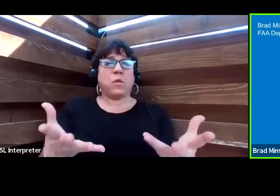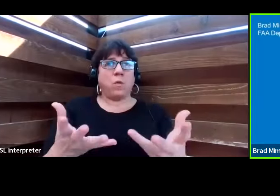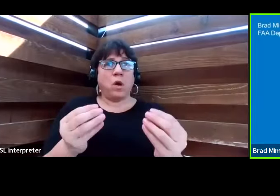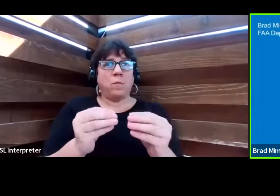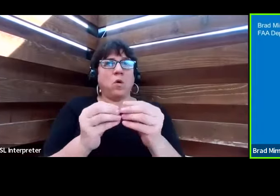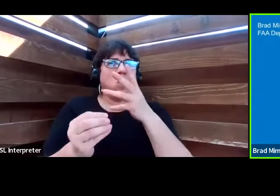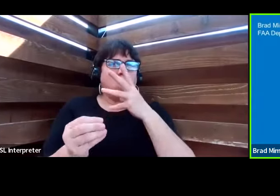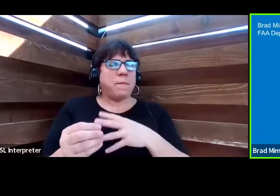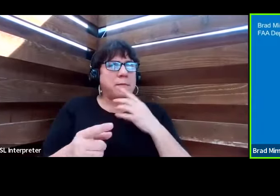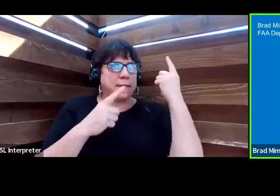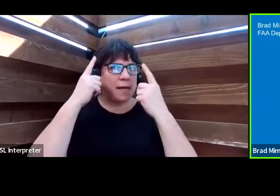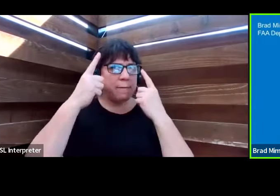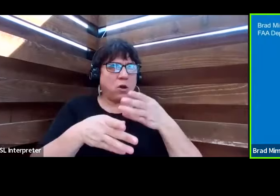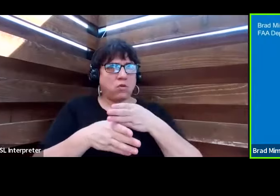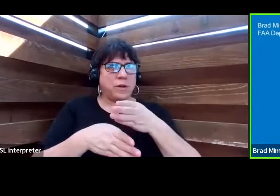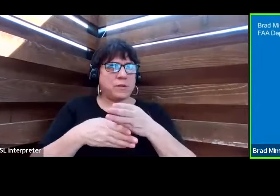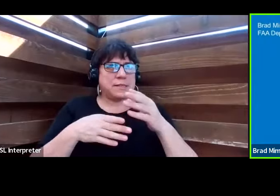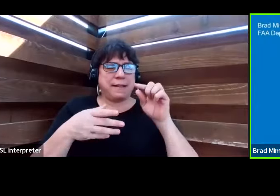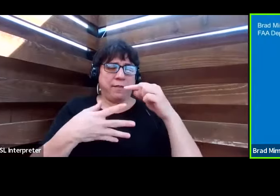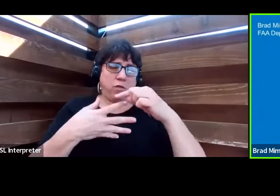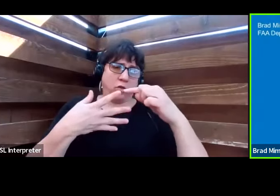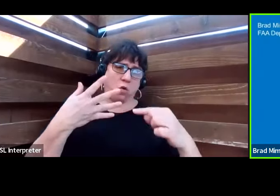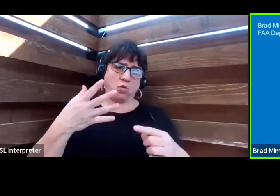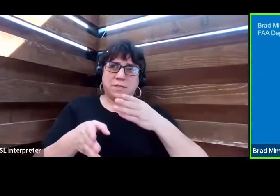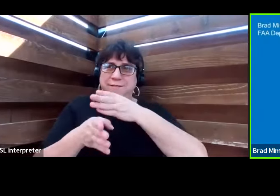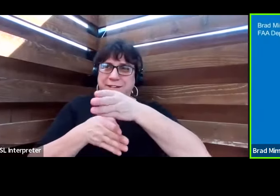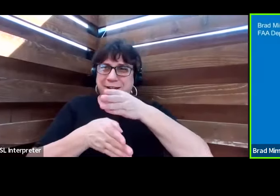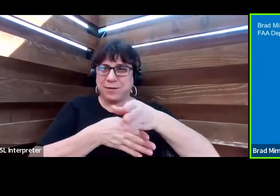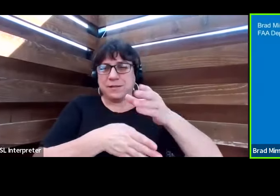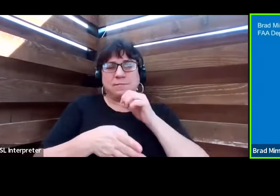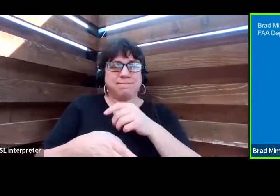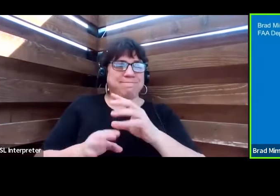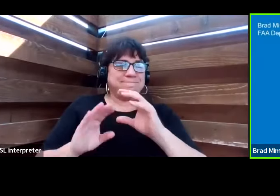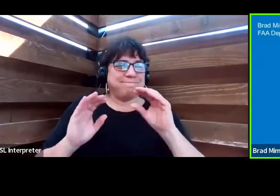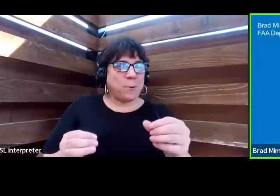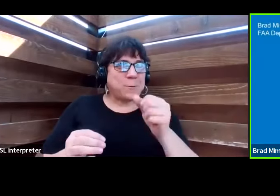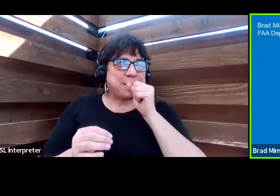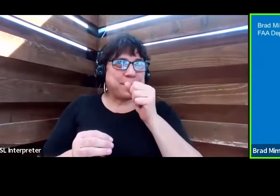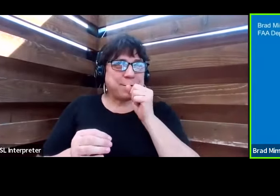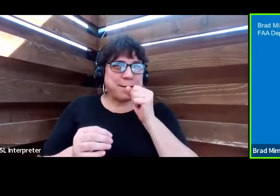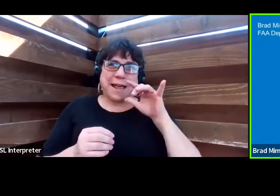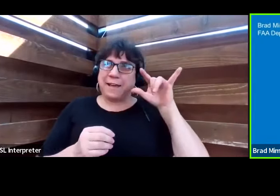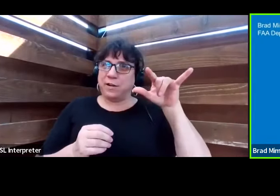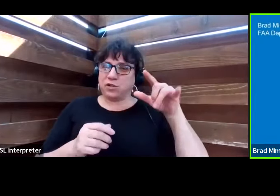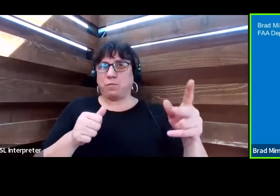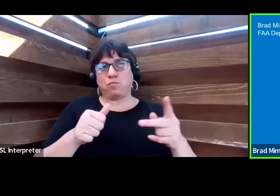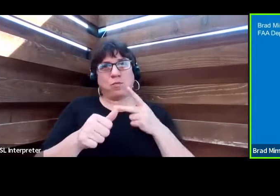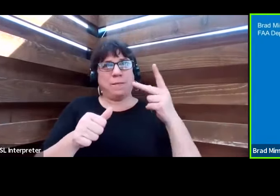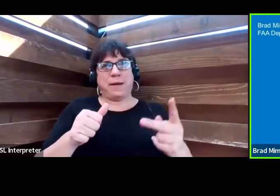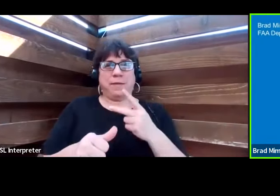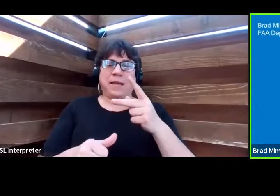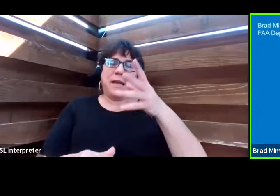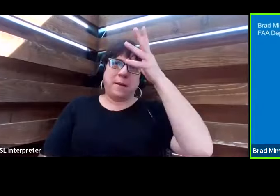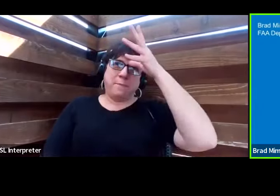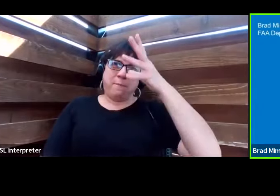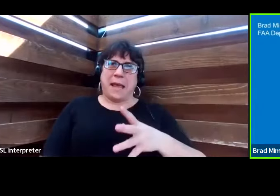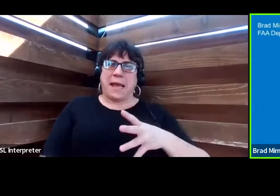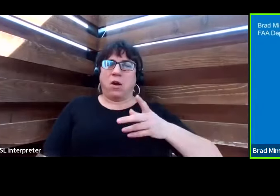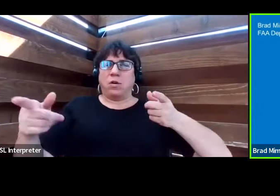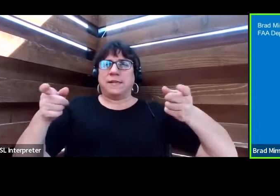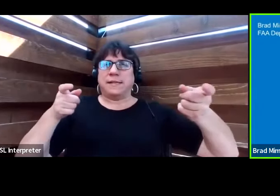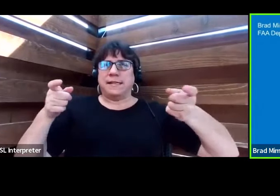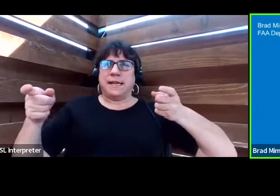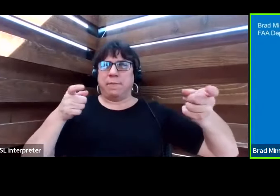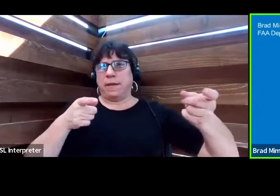consider careers in these spheres. It's no secret that aviation has been a primarily male-dominated